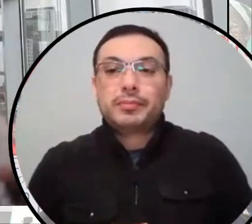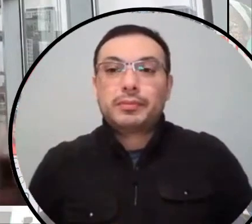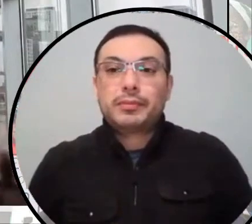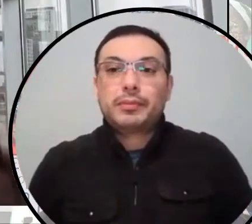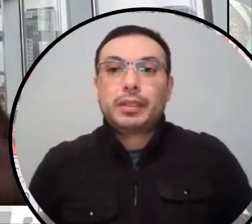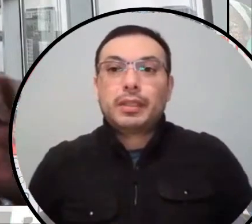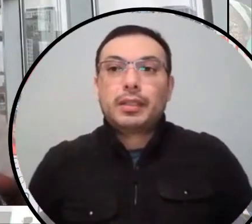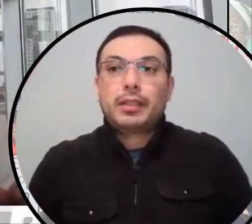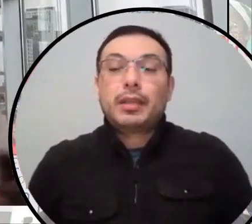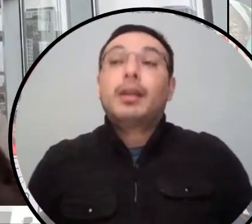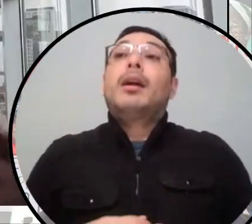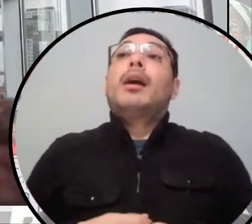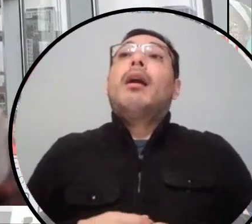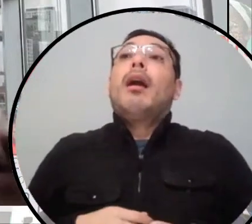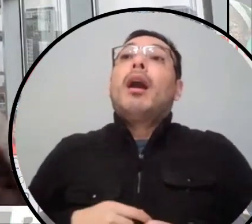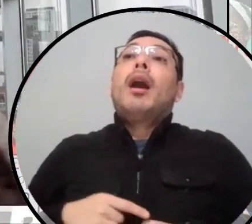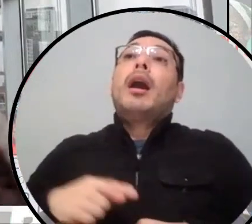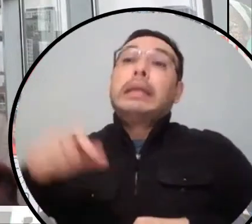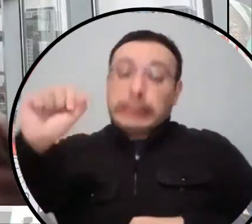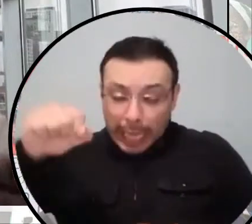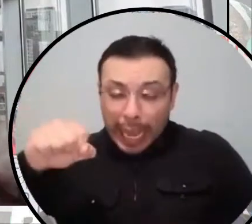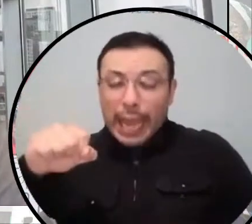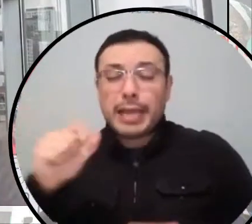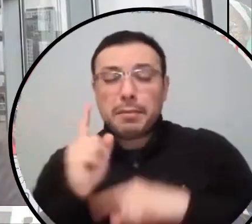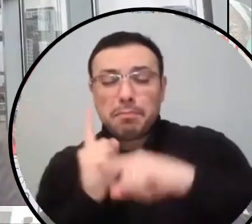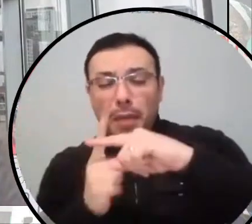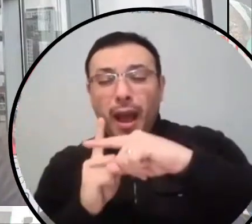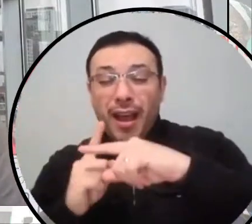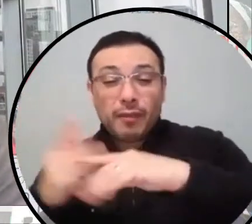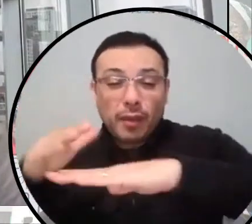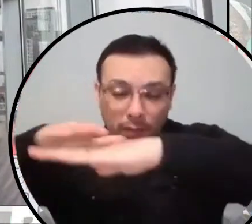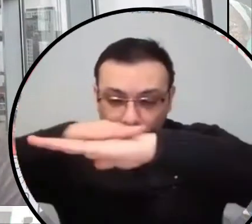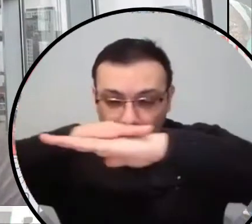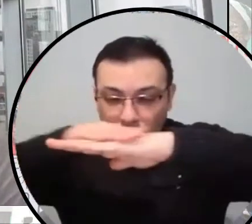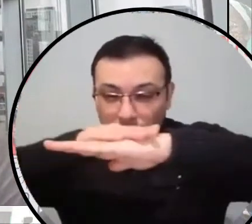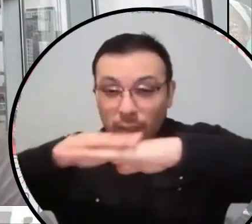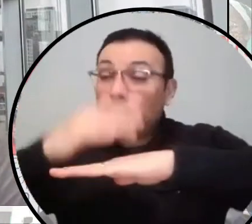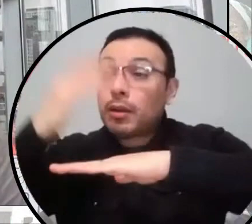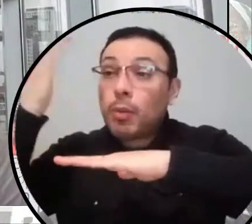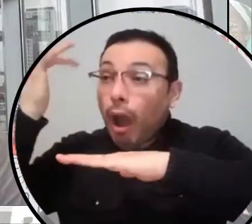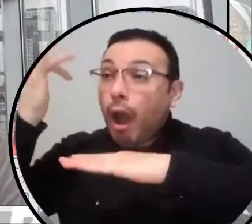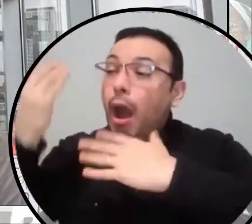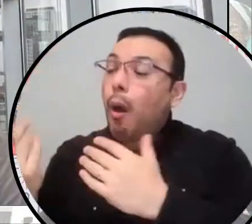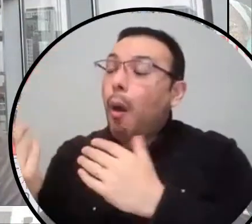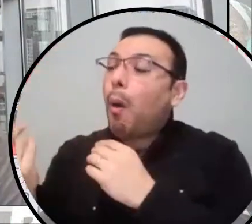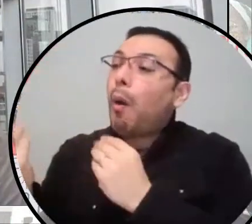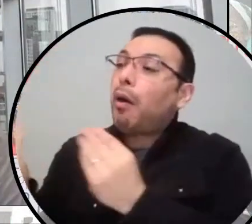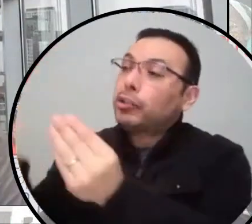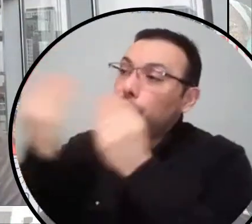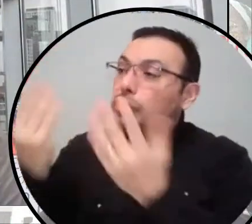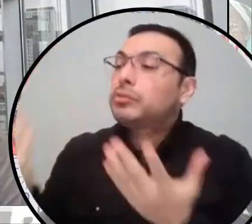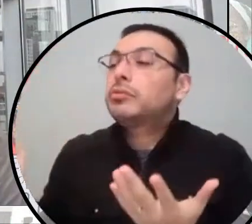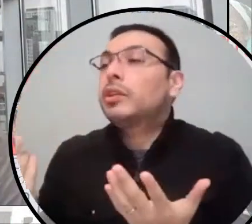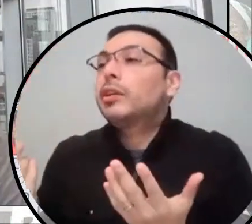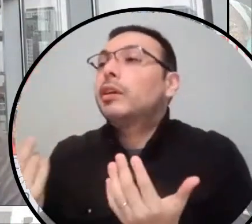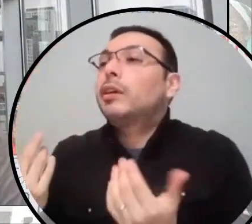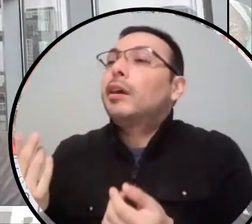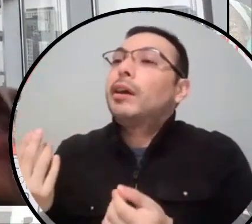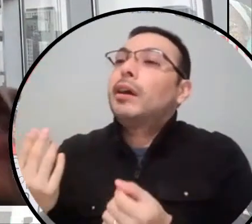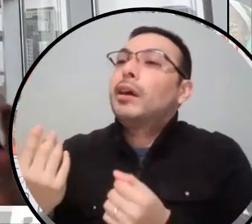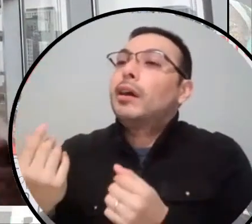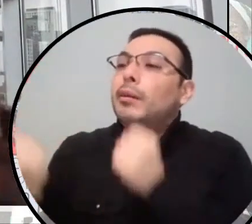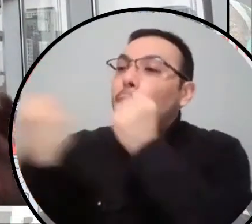things, you know, but what they didn't see was the, you know, the things that prison did to people, you know, the wounds that it inflicted and exacerbated. But,